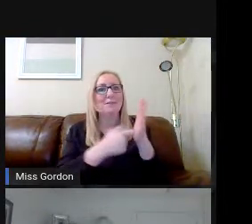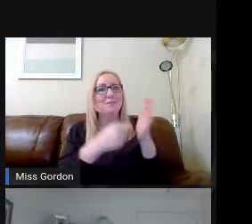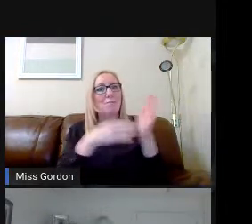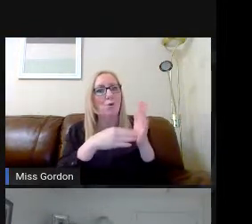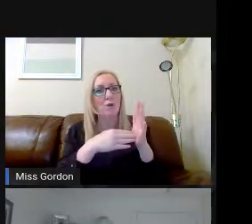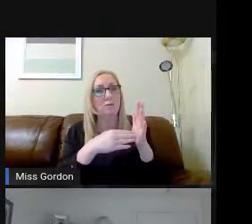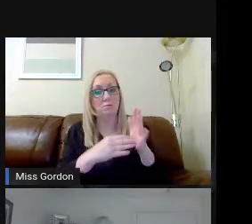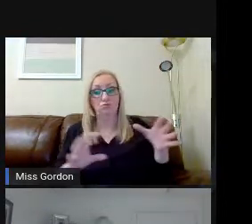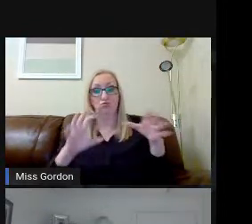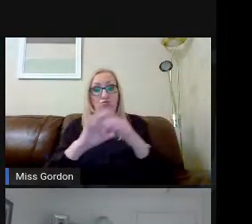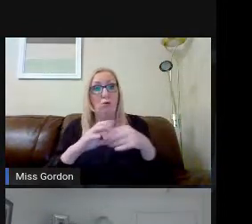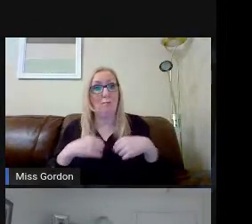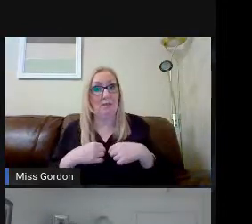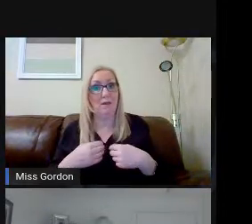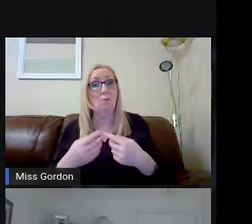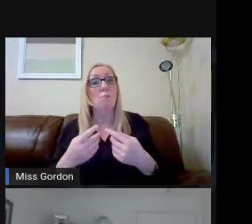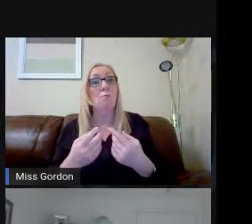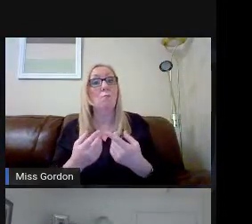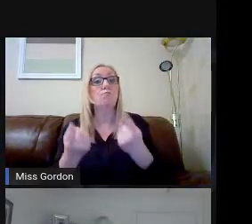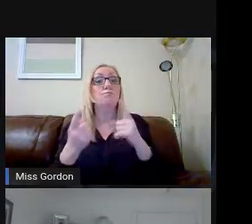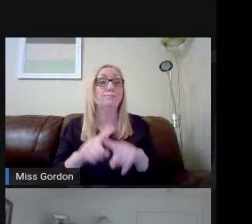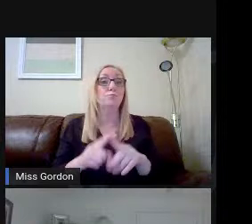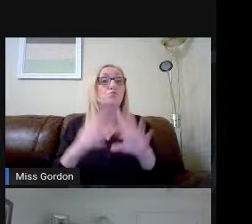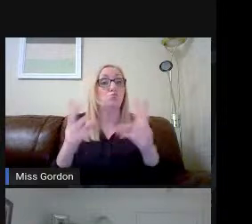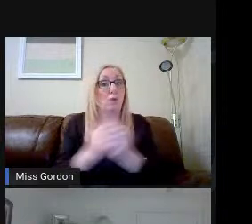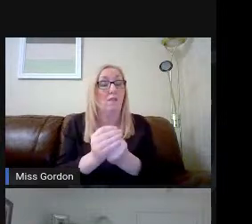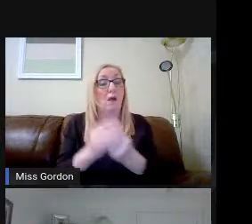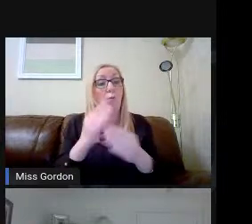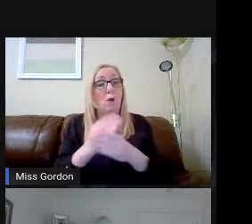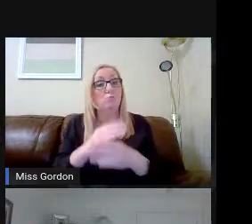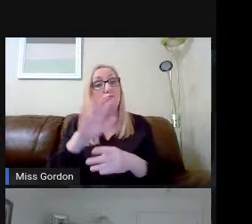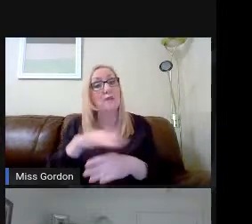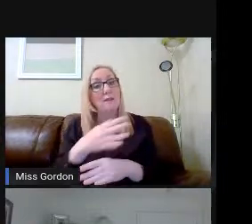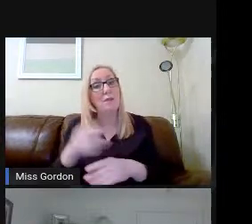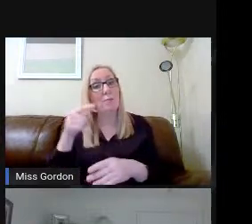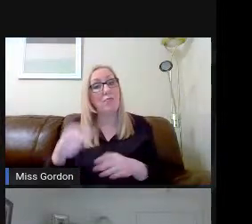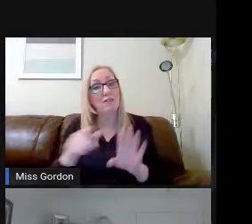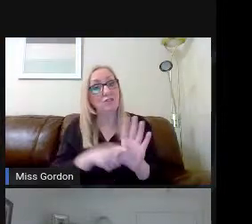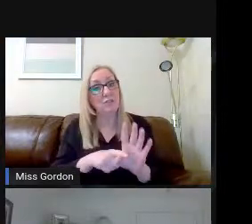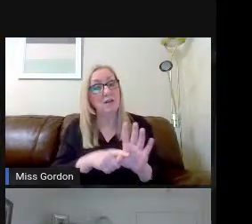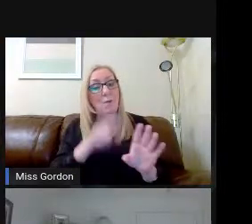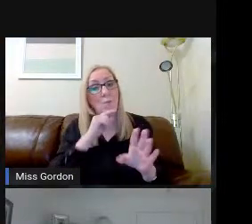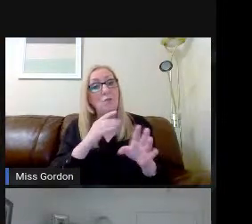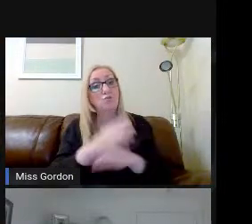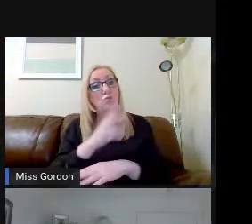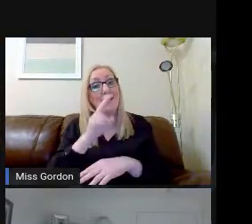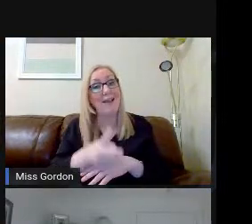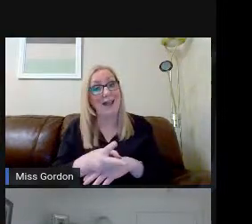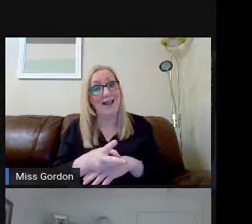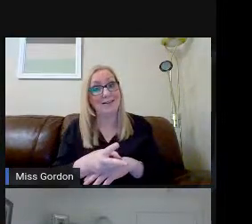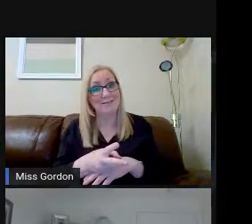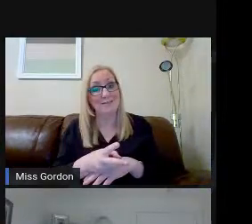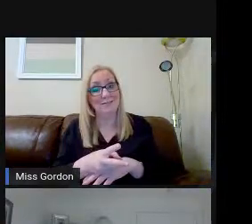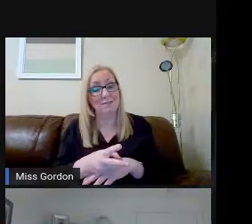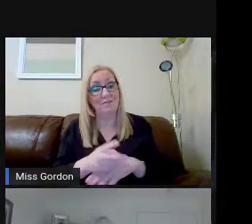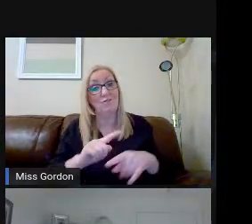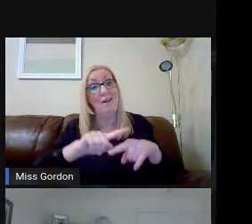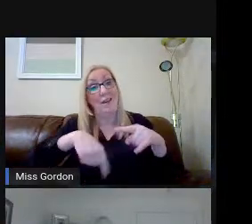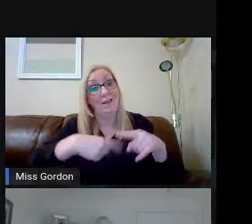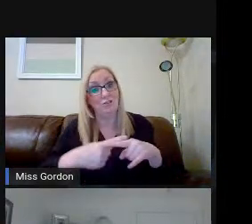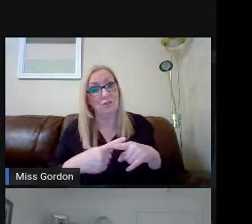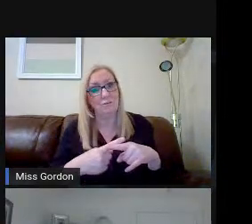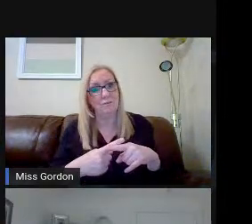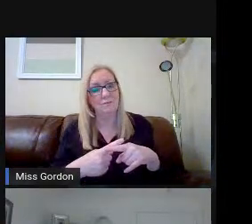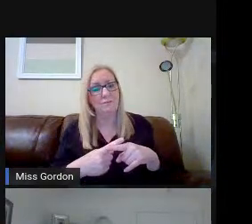the timetable with me for this year. And we'll do so again. Now, we try our very, very